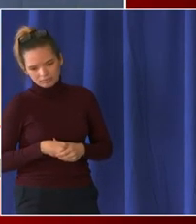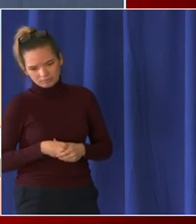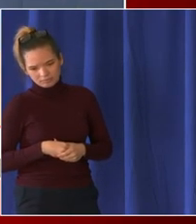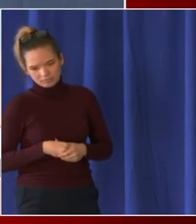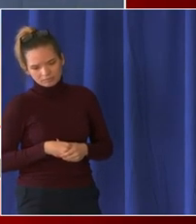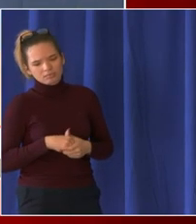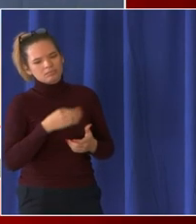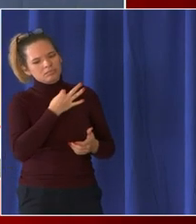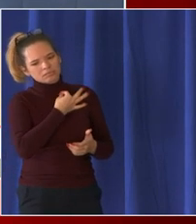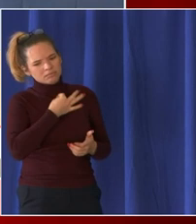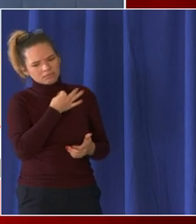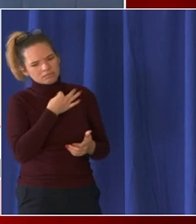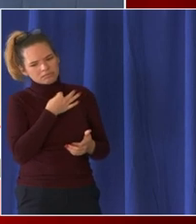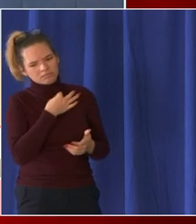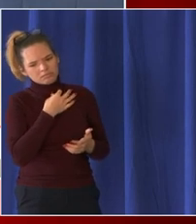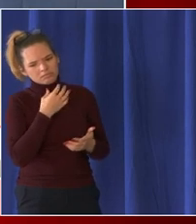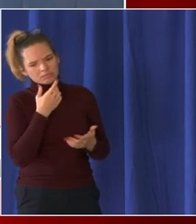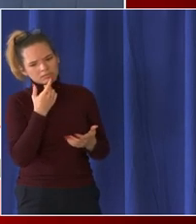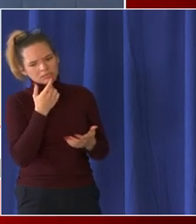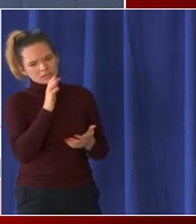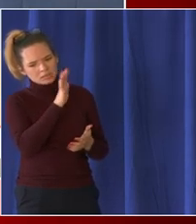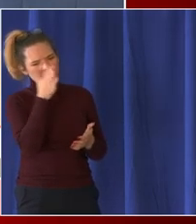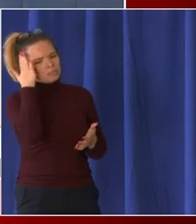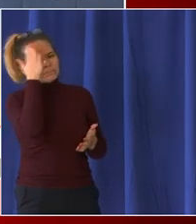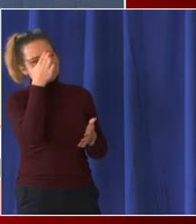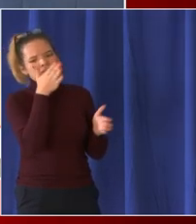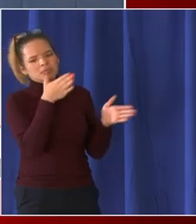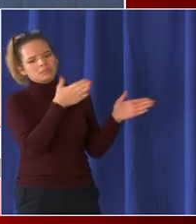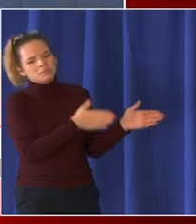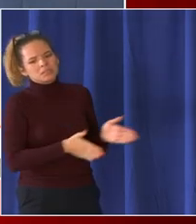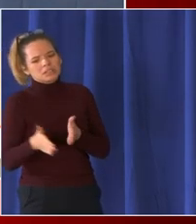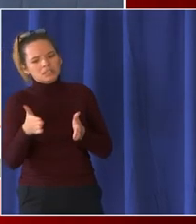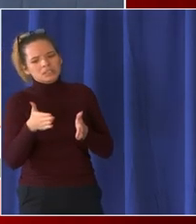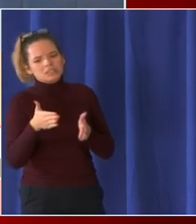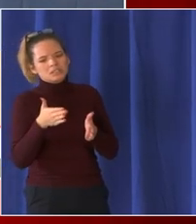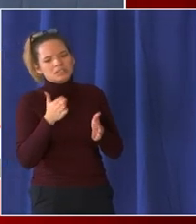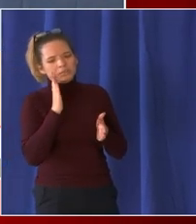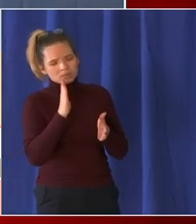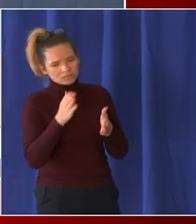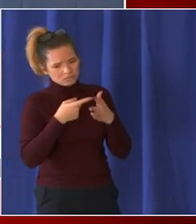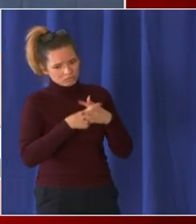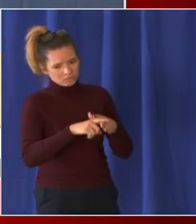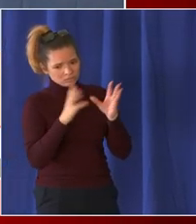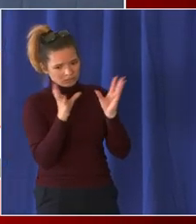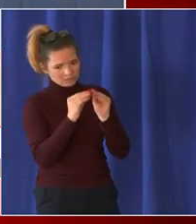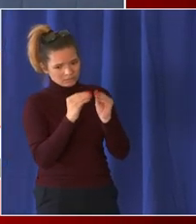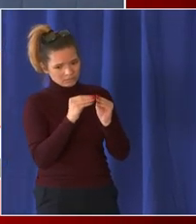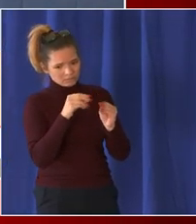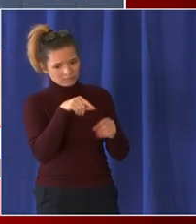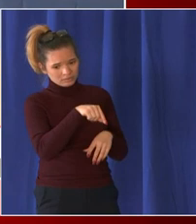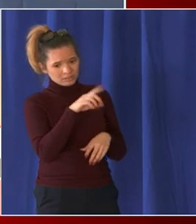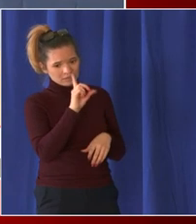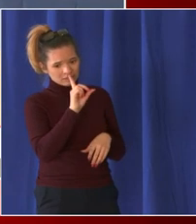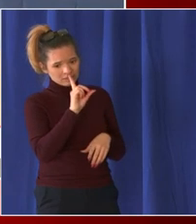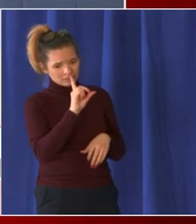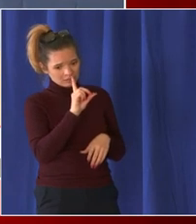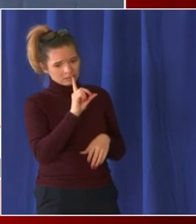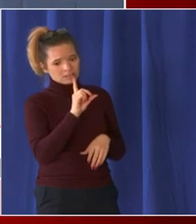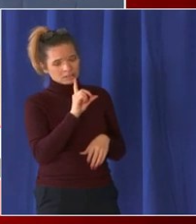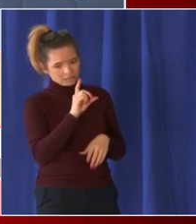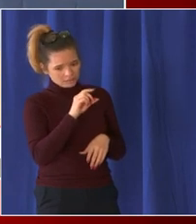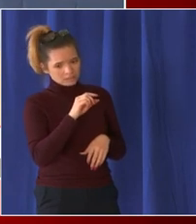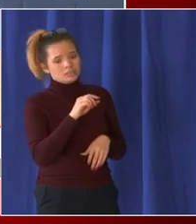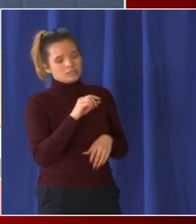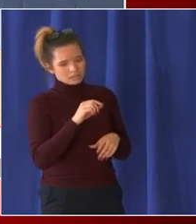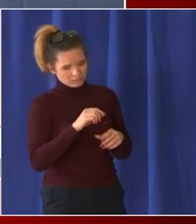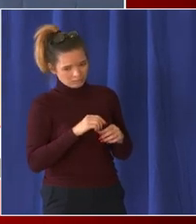to what is the plan for the daily building and then also specifically um the uh the archives the historical artifacts